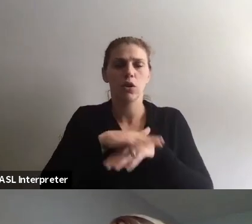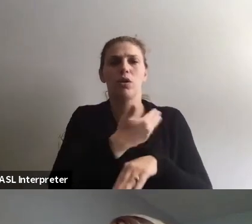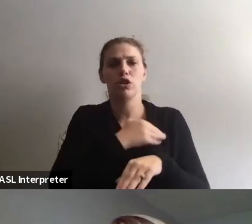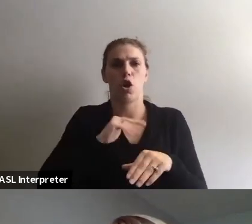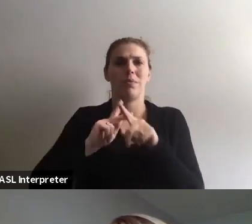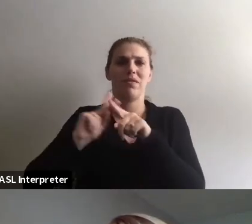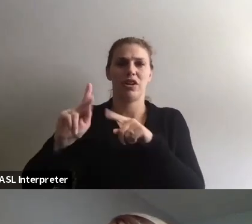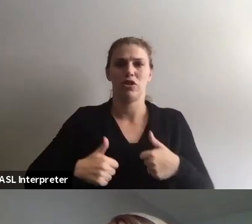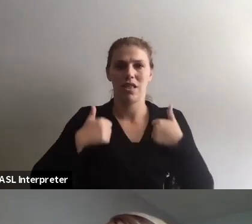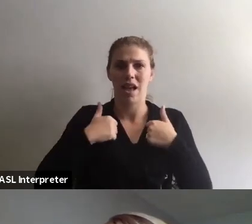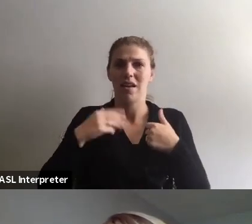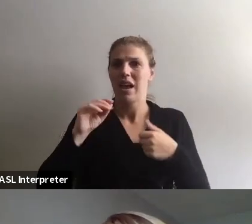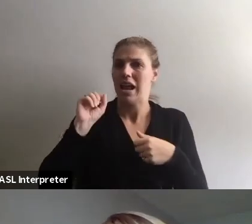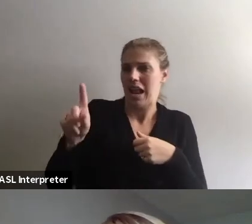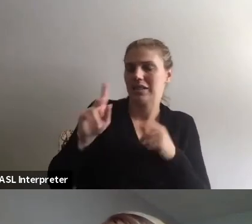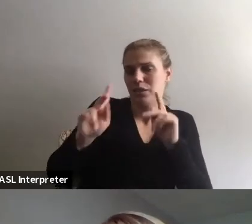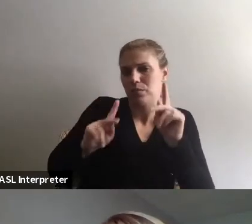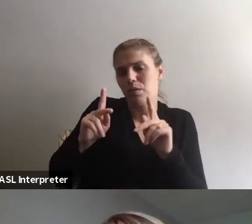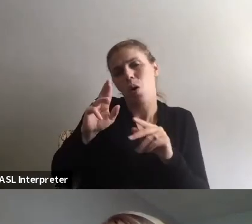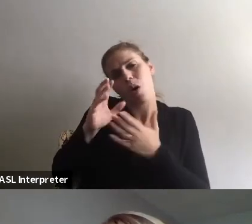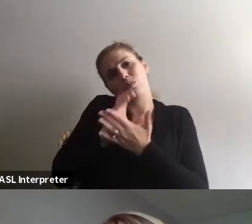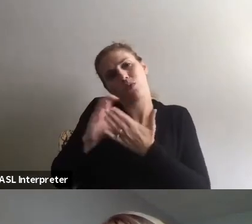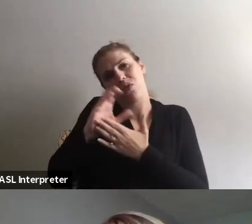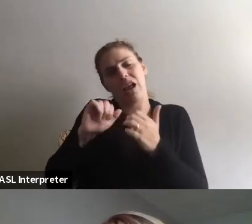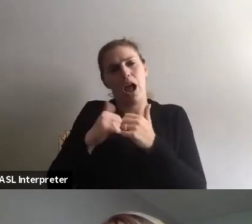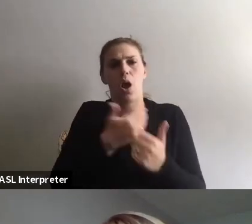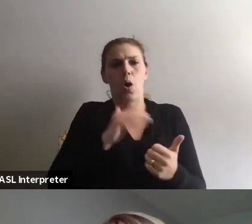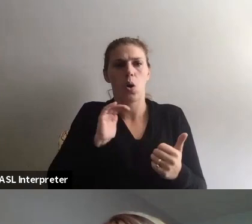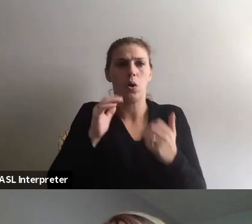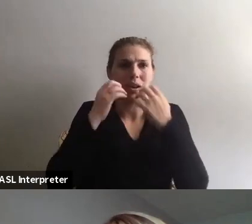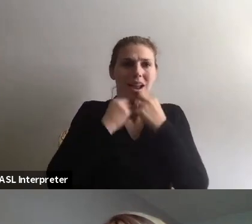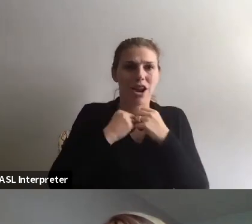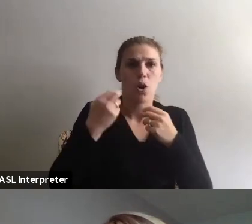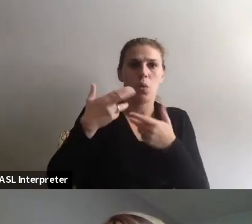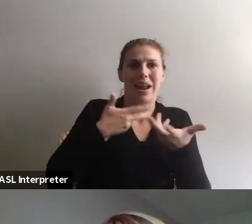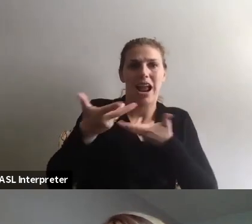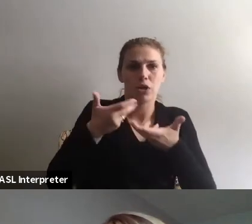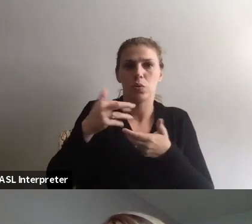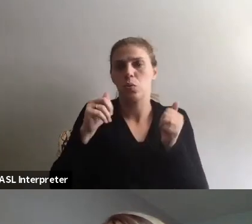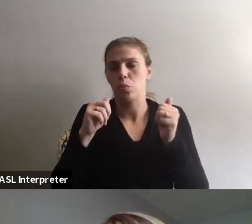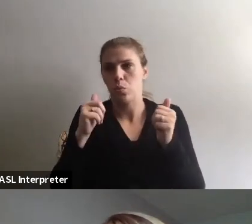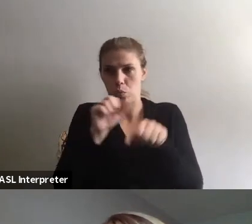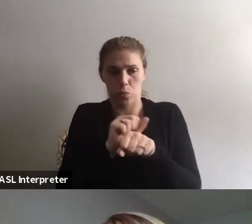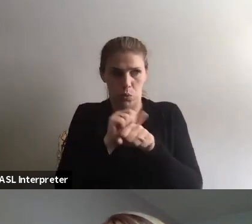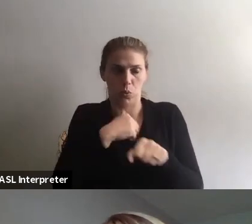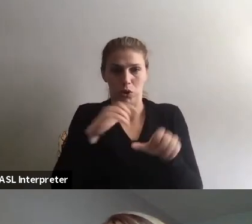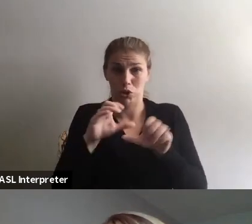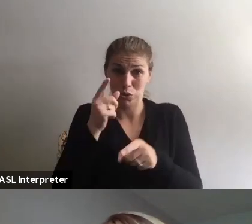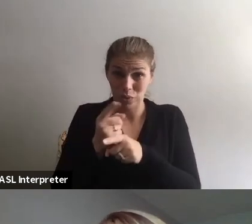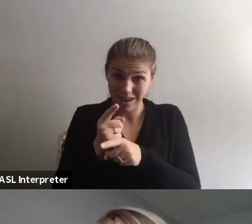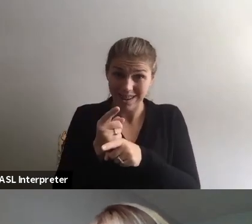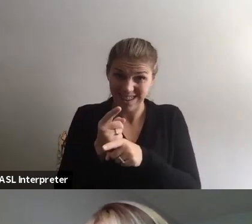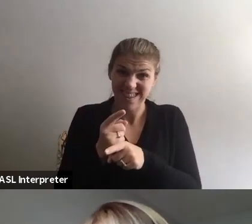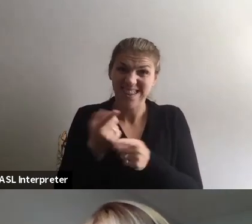asking people how, or watch, observing how our people we care about are interacting or not with the work that we do. Right. And that's,